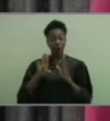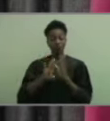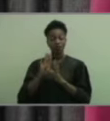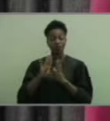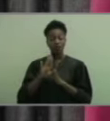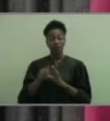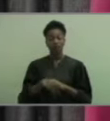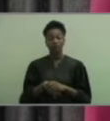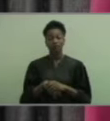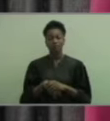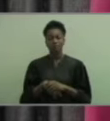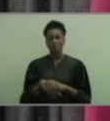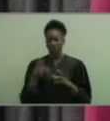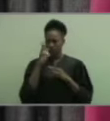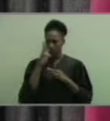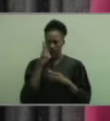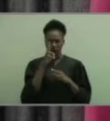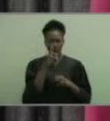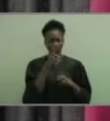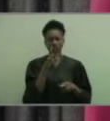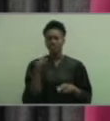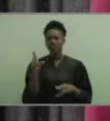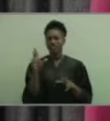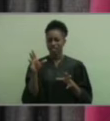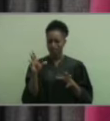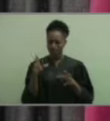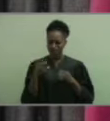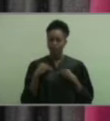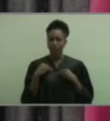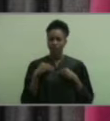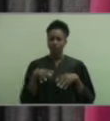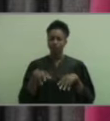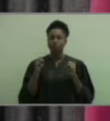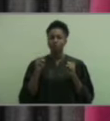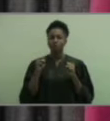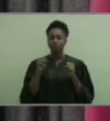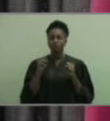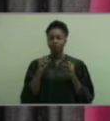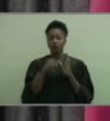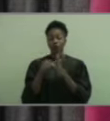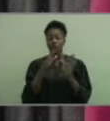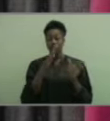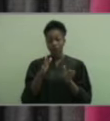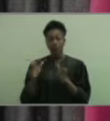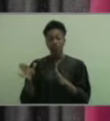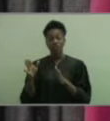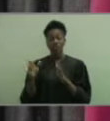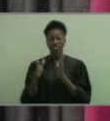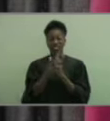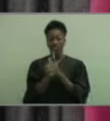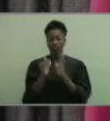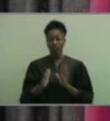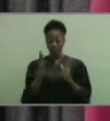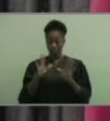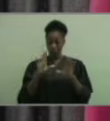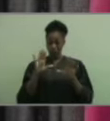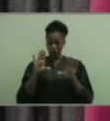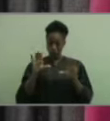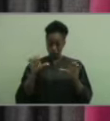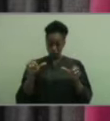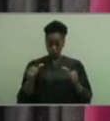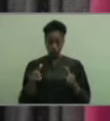The honors they have earned speak to their preparedness and their scholarship. This group of over 240